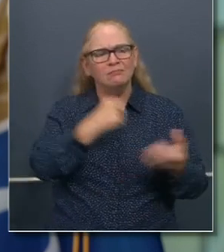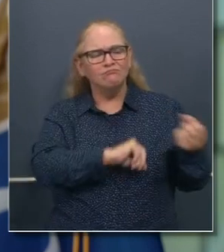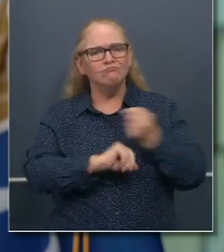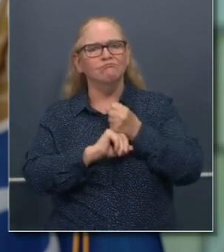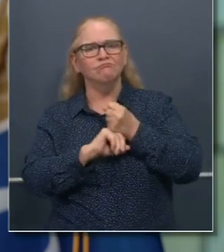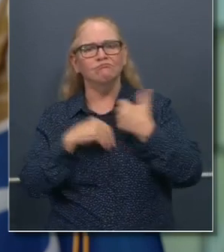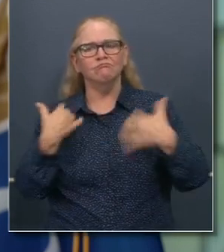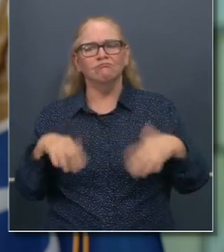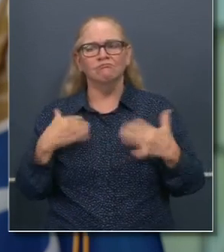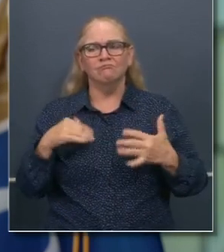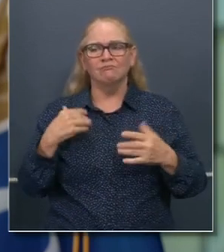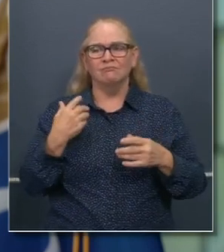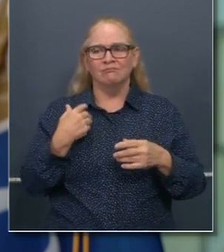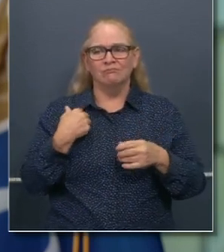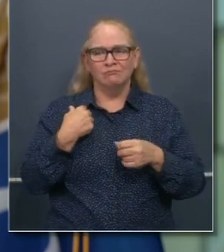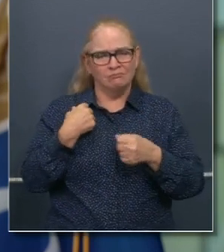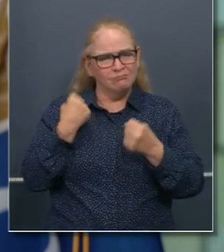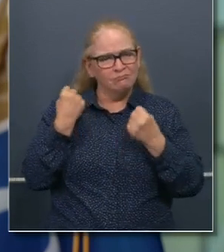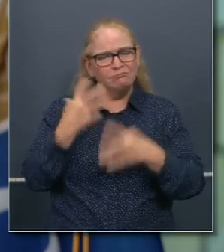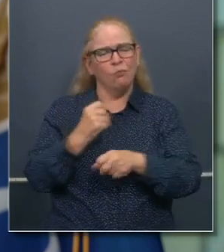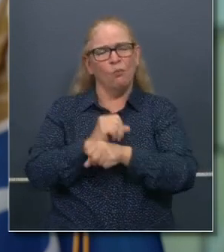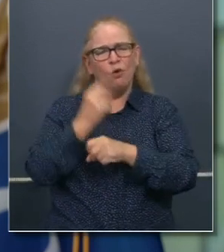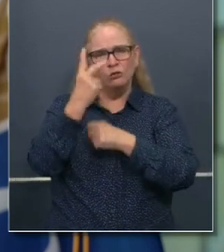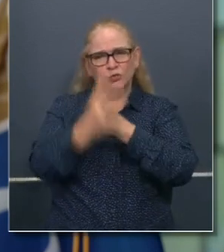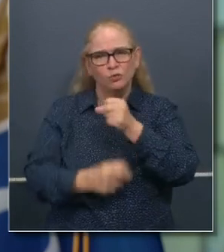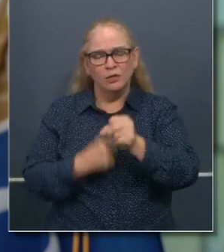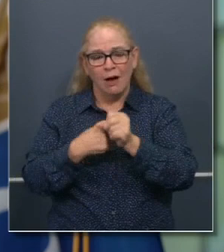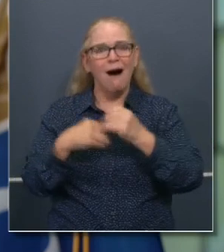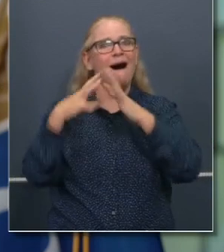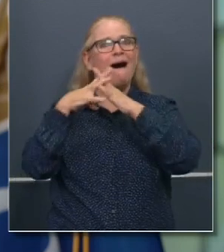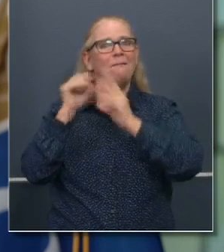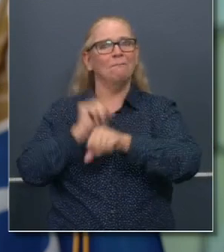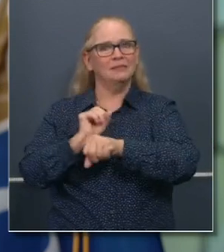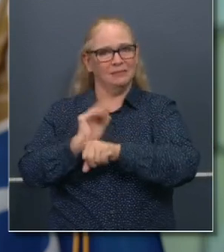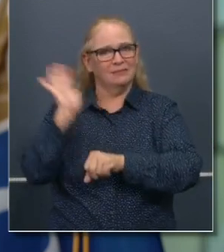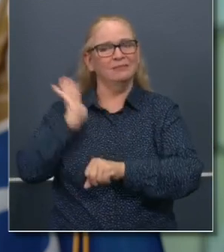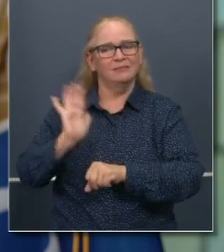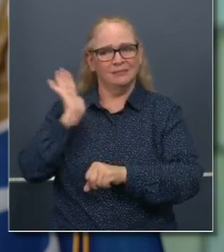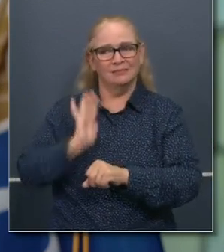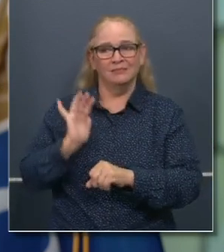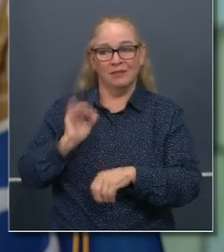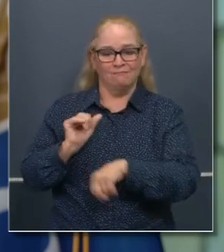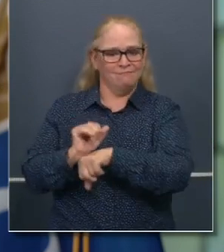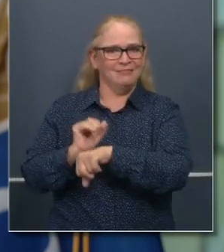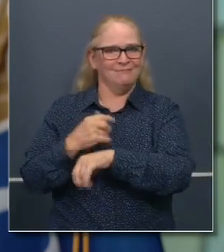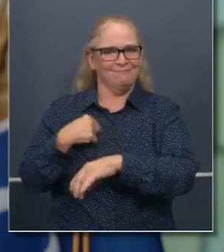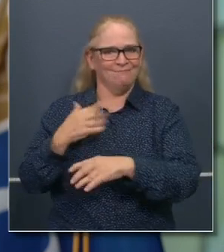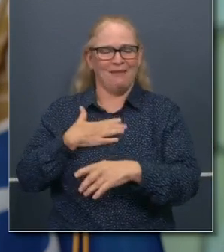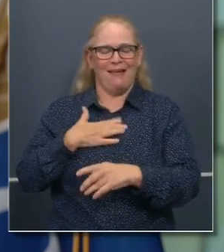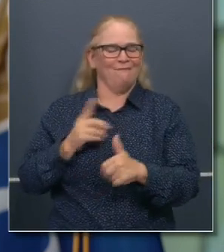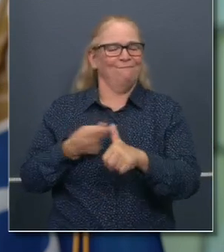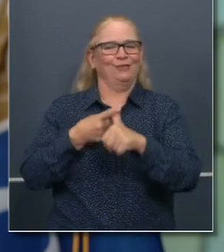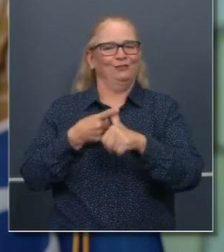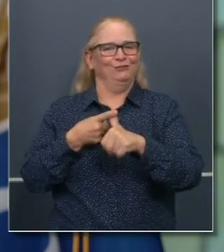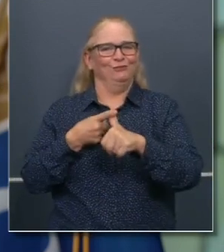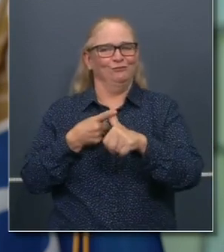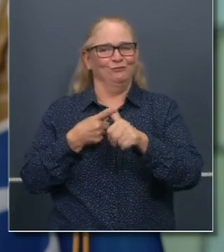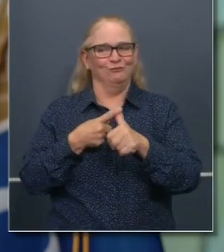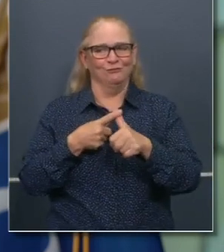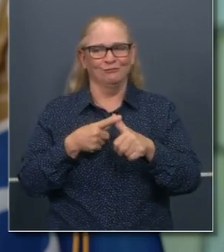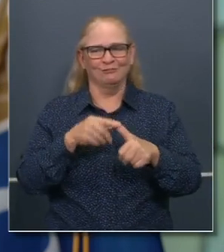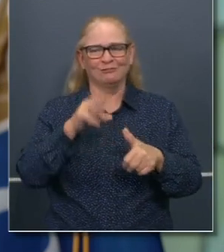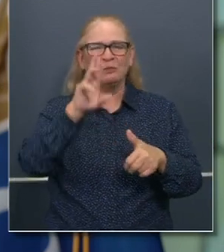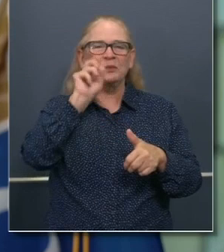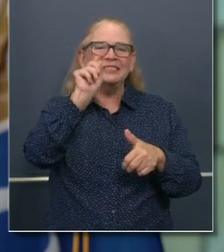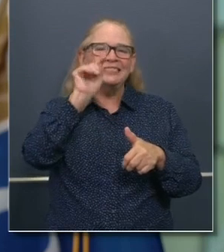two-year effort to actually manifest. We opened that first business, a small little retail store in San